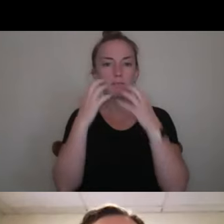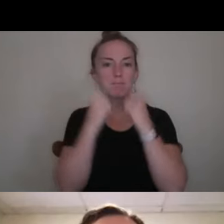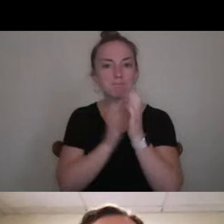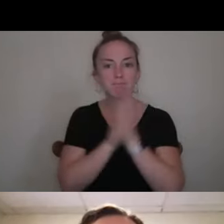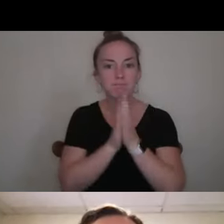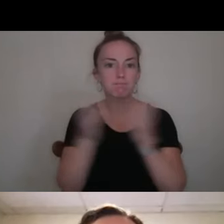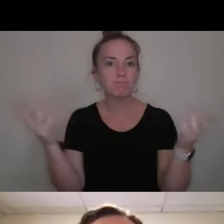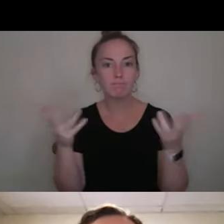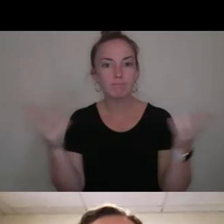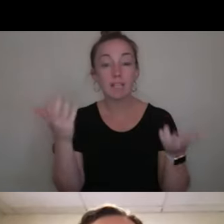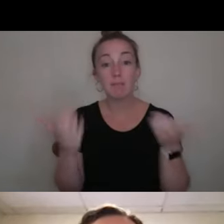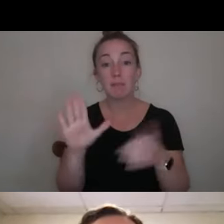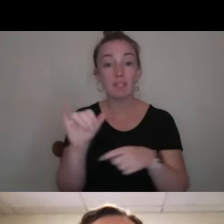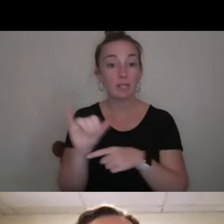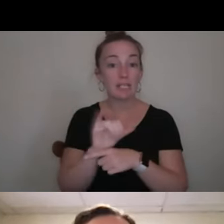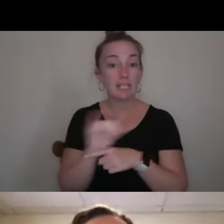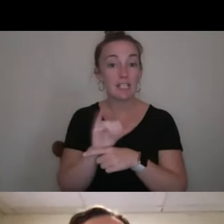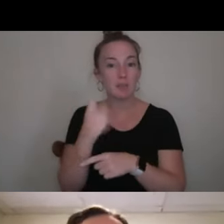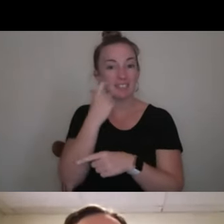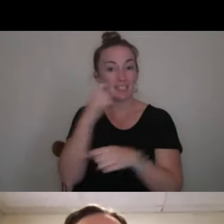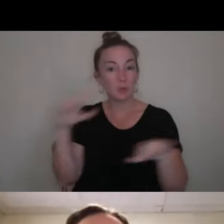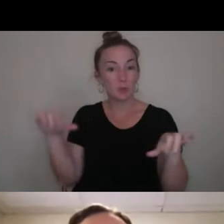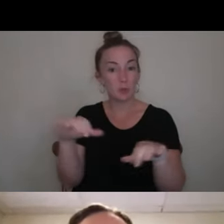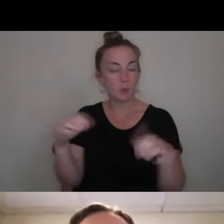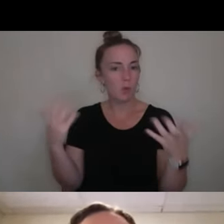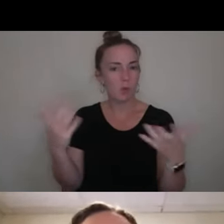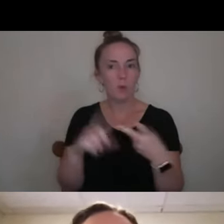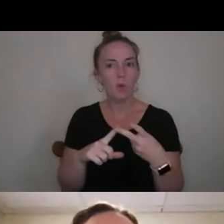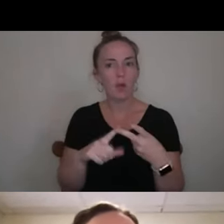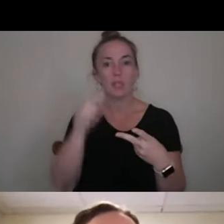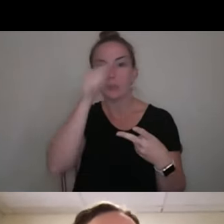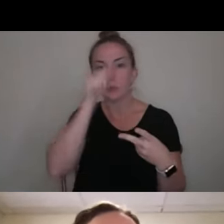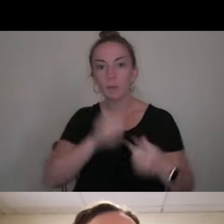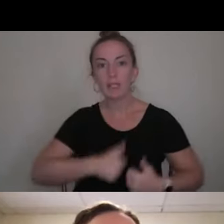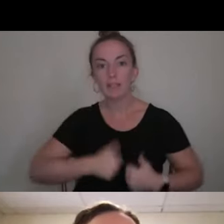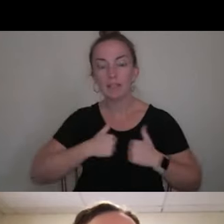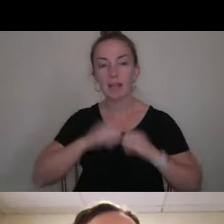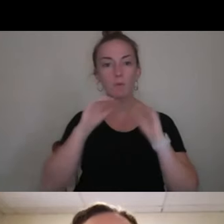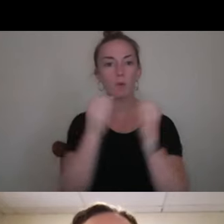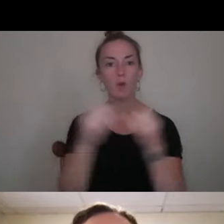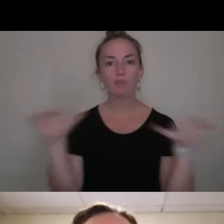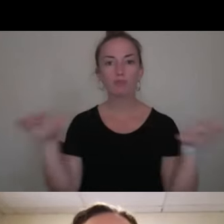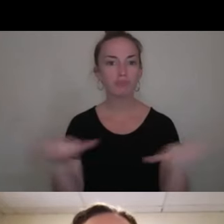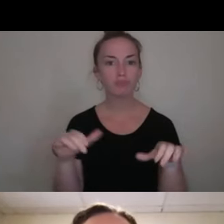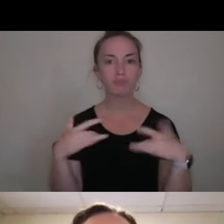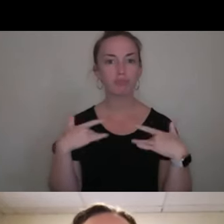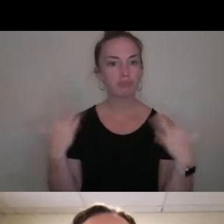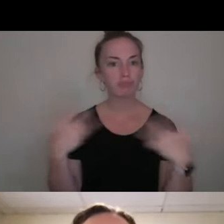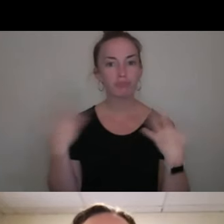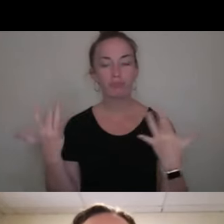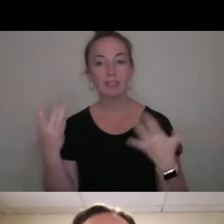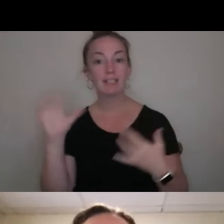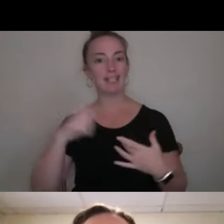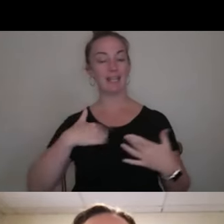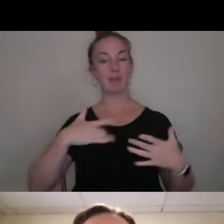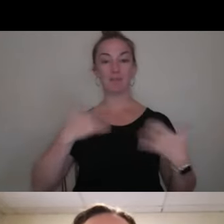like maybe their internship, what they did for their internship or what their Greek life organization is doing. And, yeah, I'm still